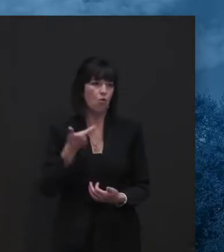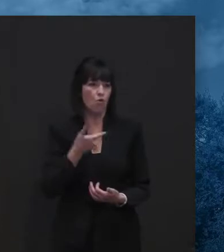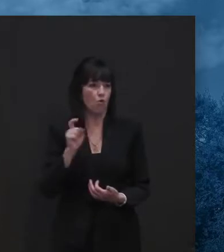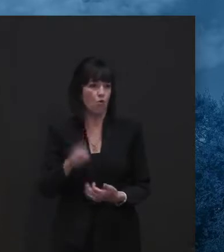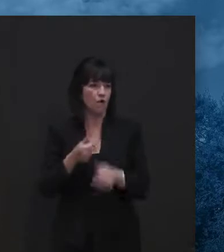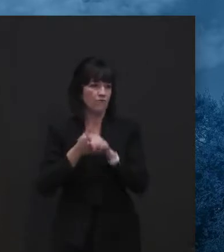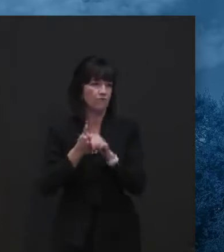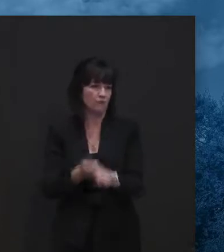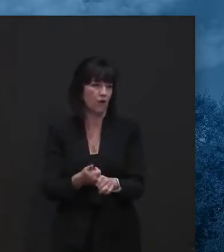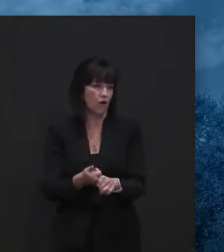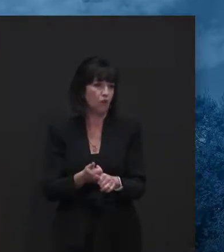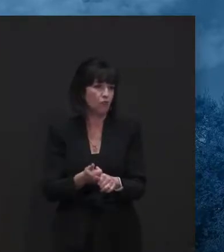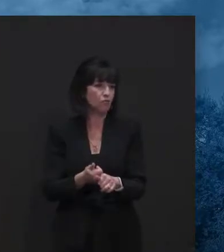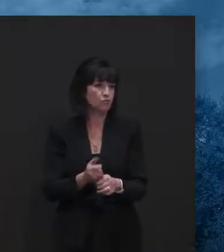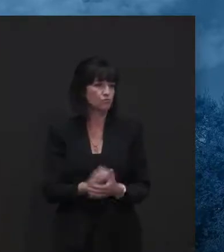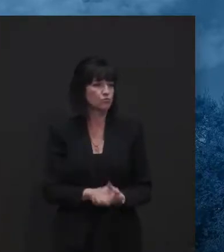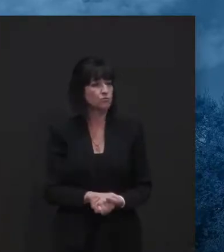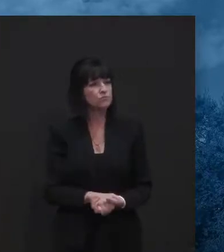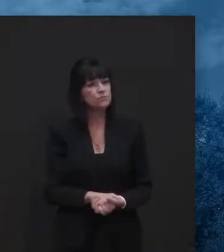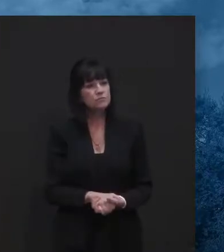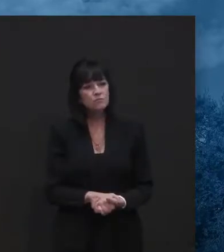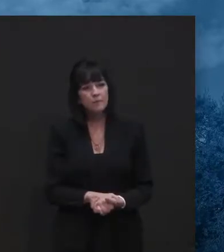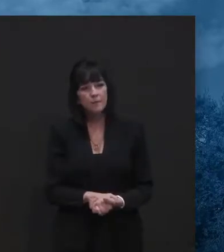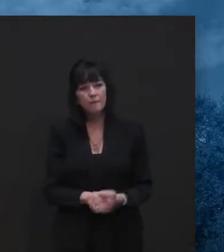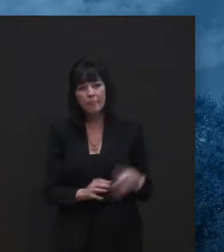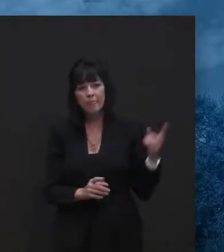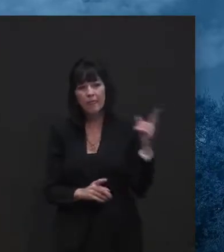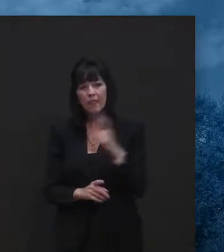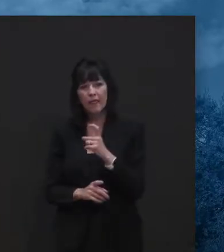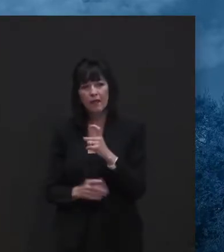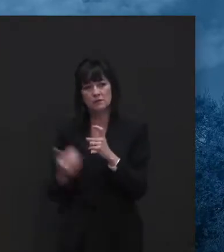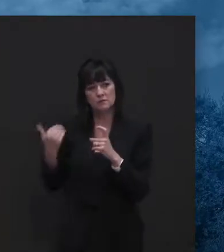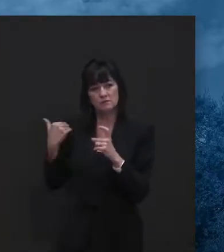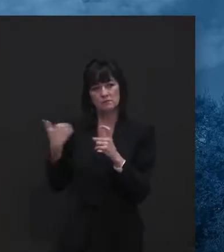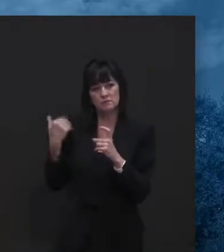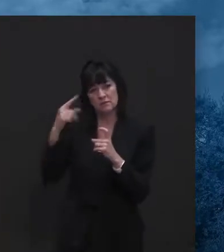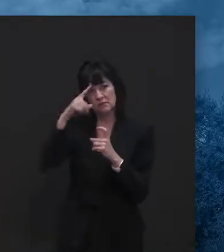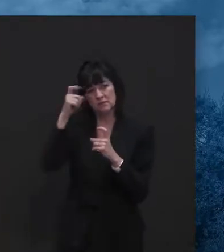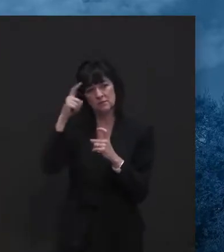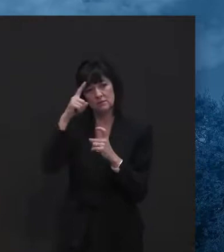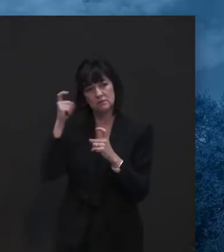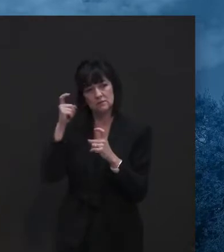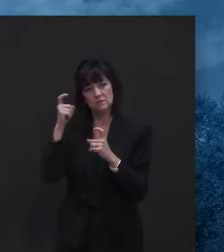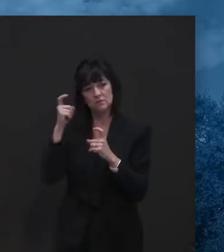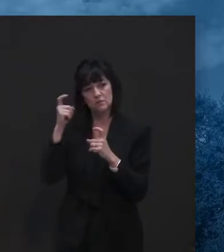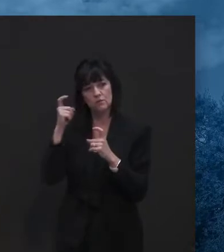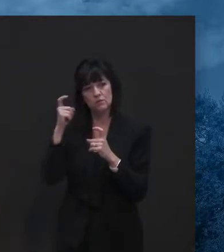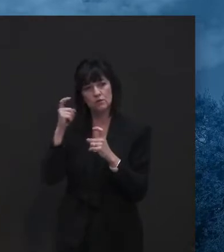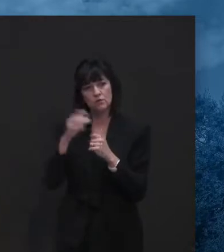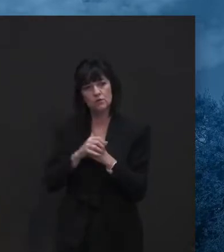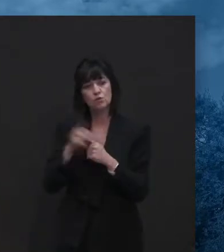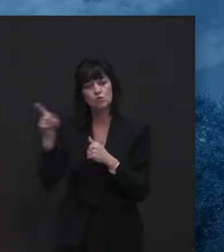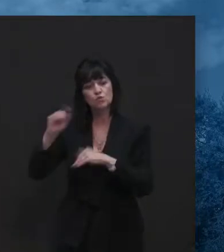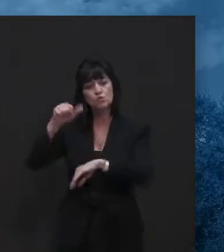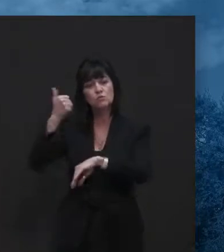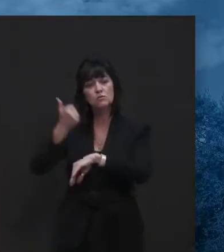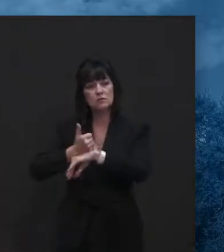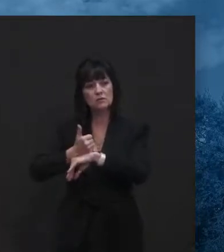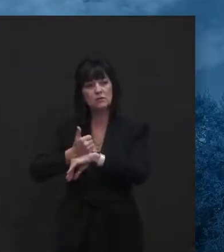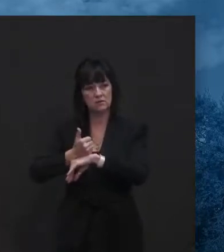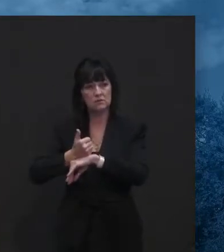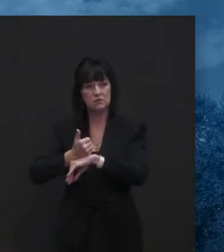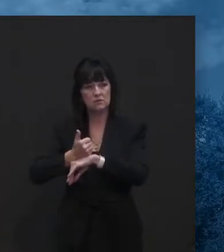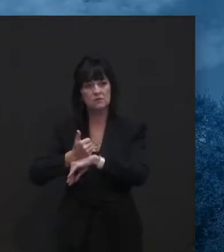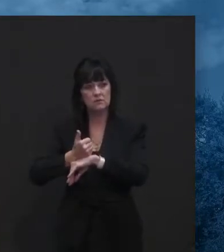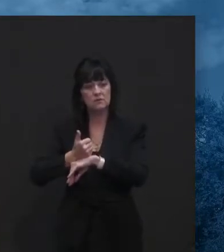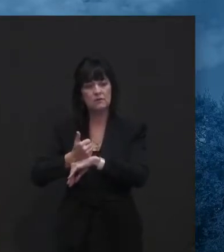And just lastly, uh, obviously back in the summer, Governor, you convened a pandemic resurgence advisory committee to try to plan